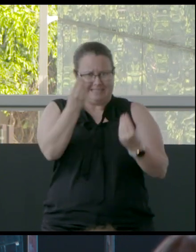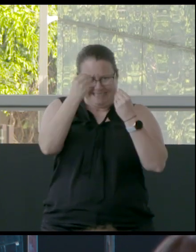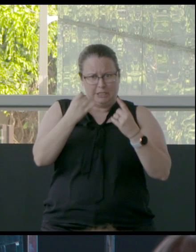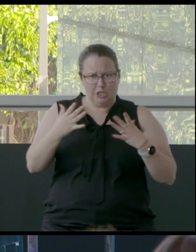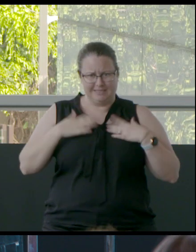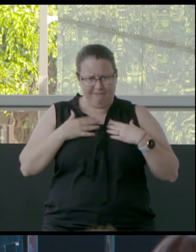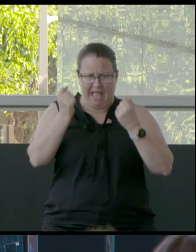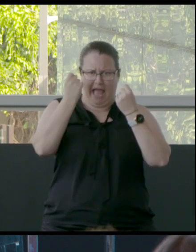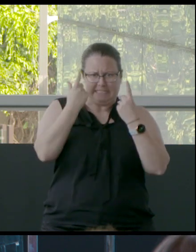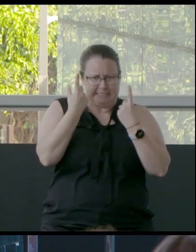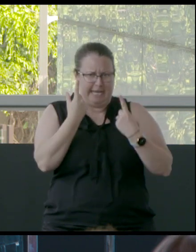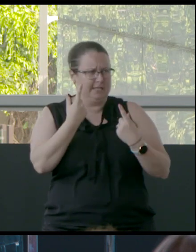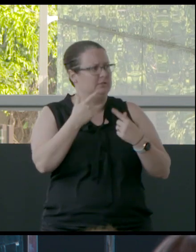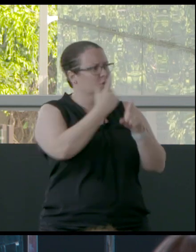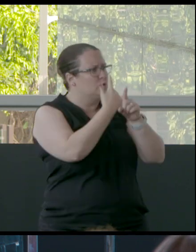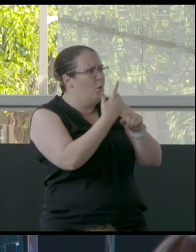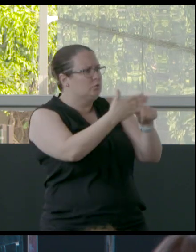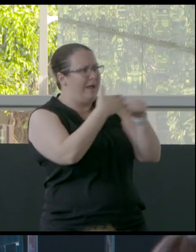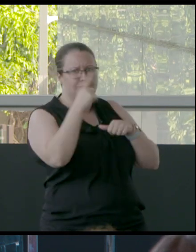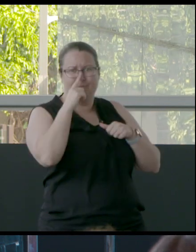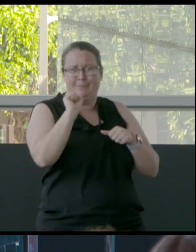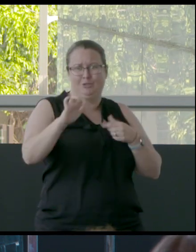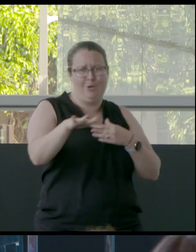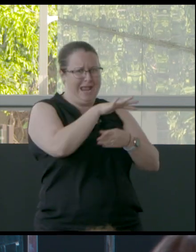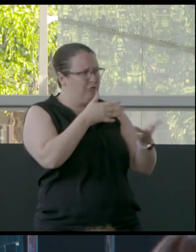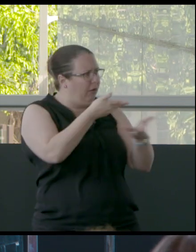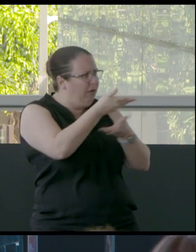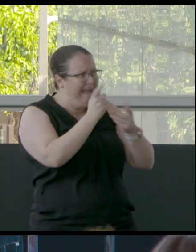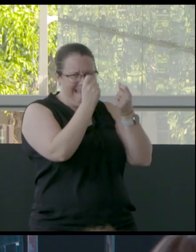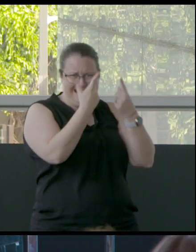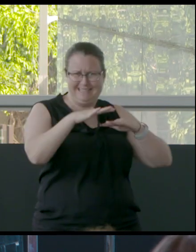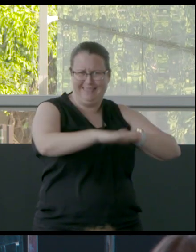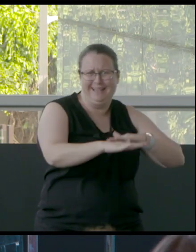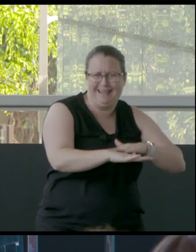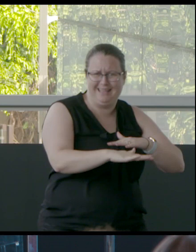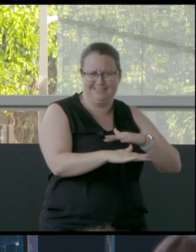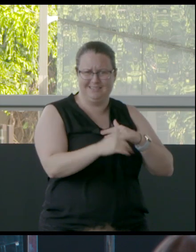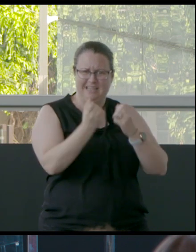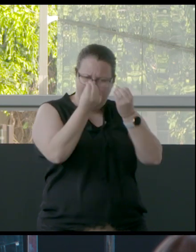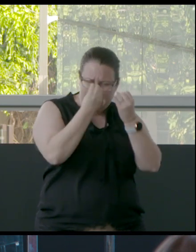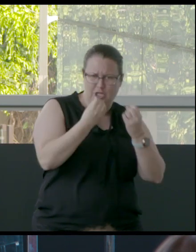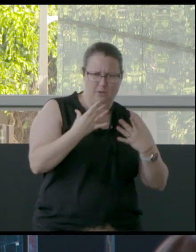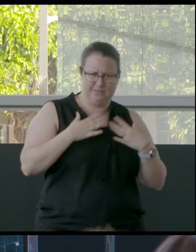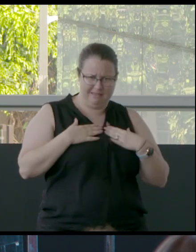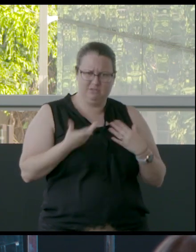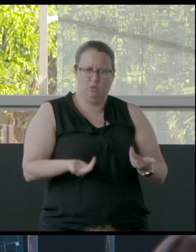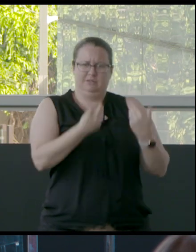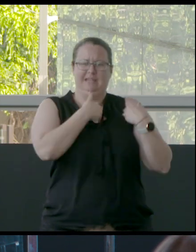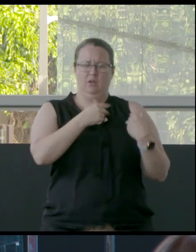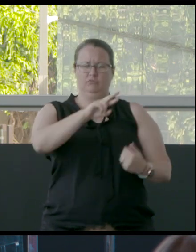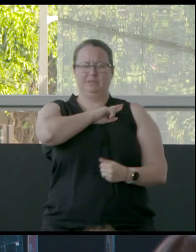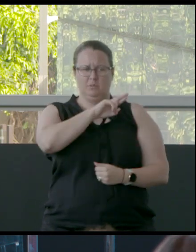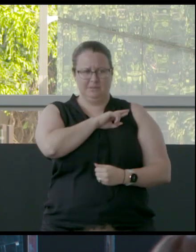and connect with Aboriginal people where you live, you know? Educate yourself and take that responsibility